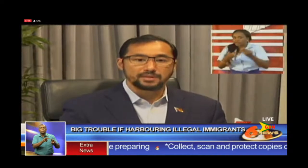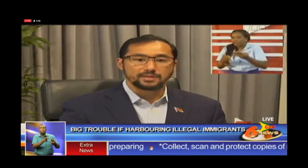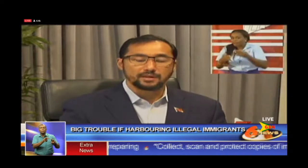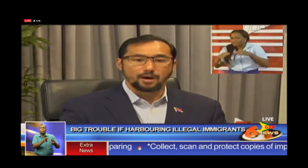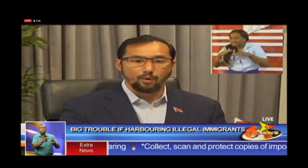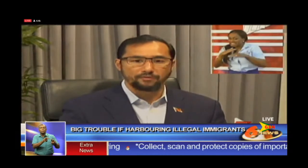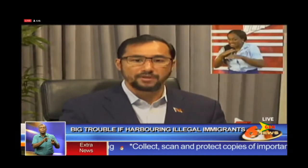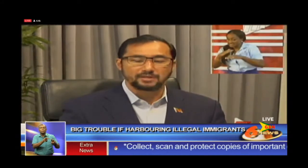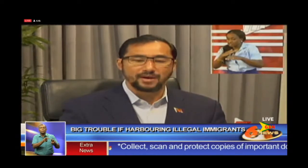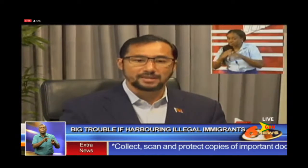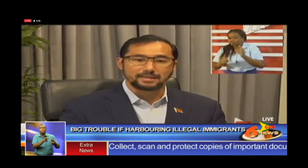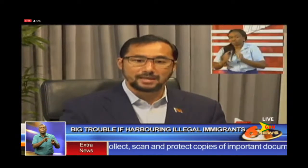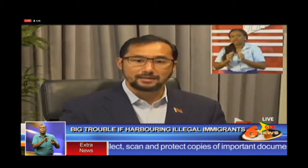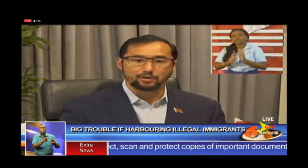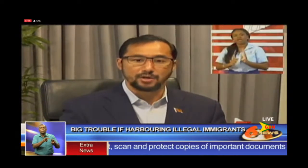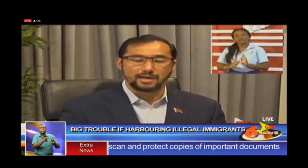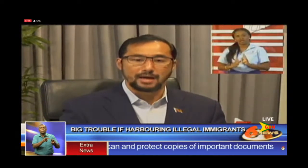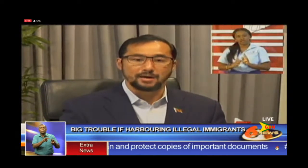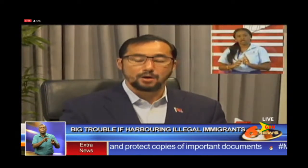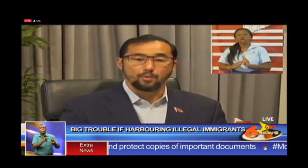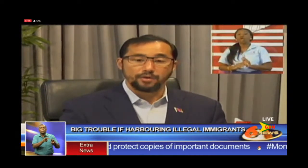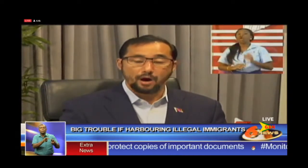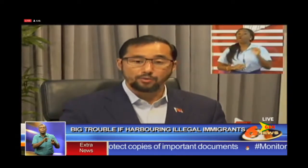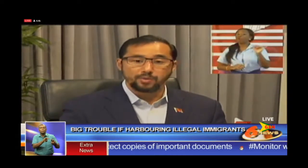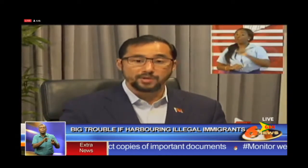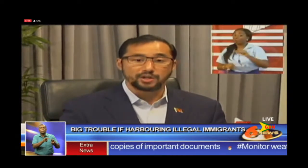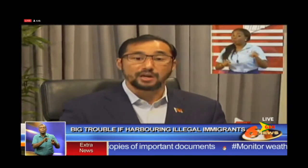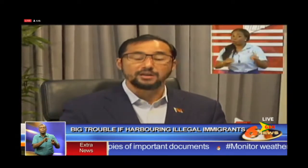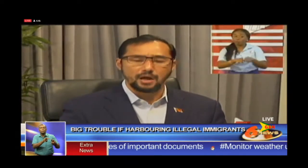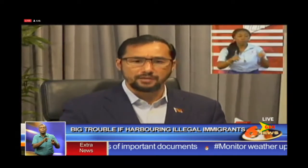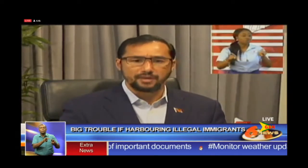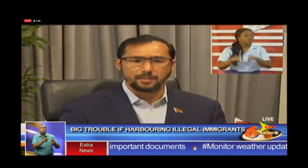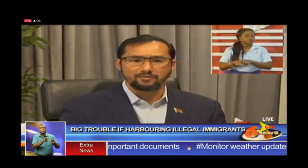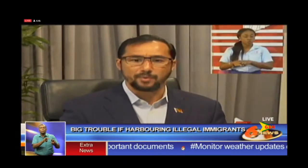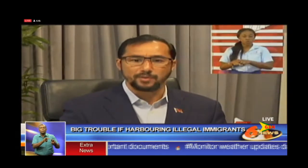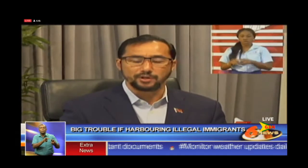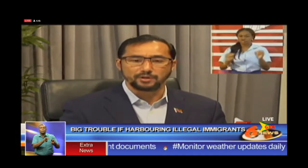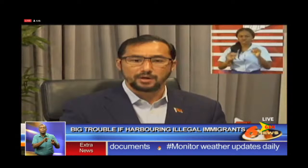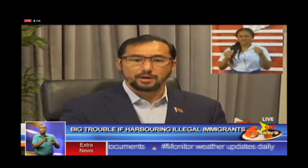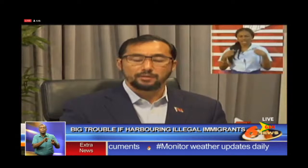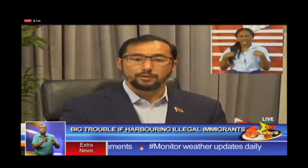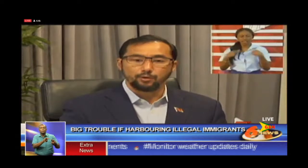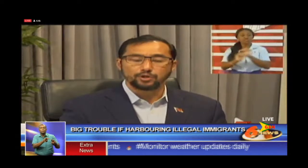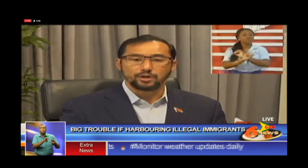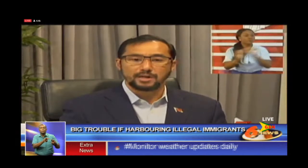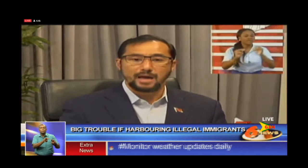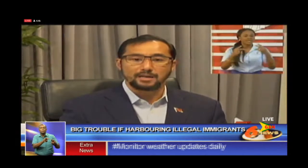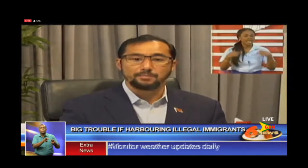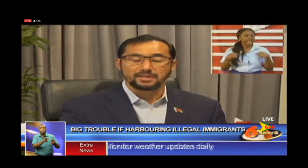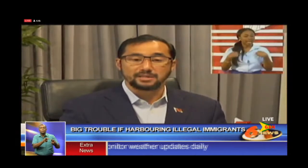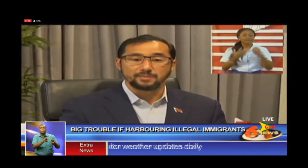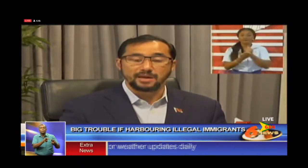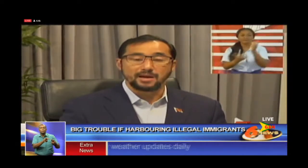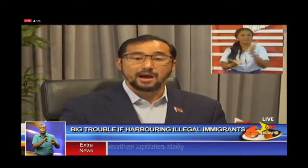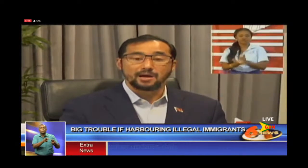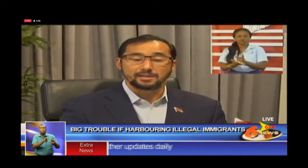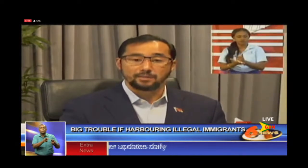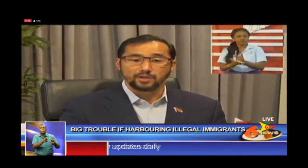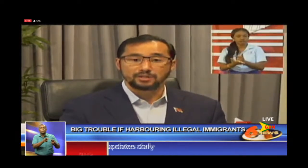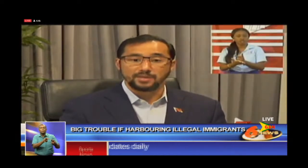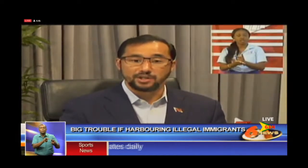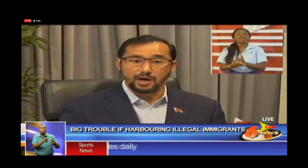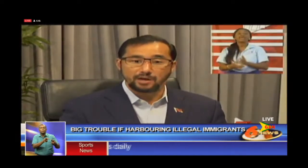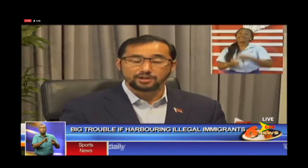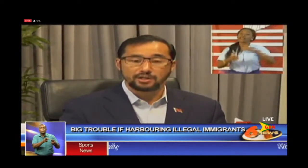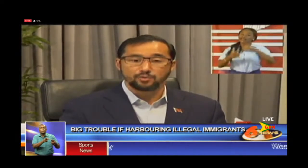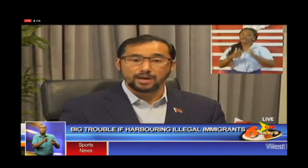permitting persons to come off these vessels into Trinidad without permission, and none of them have permission, the both Trinidadian businessmen are